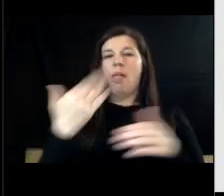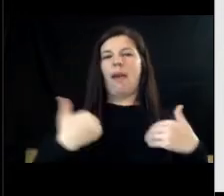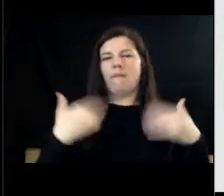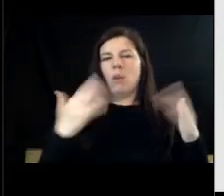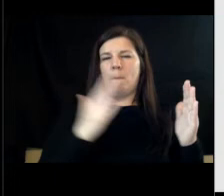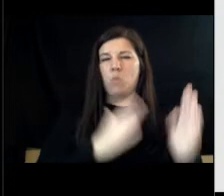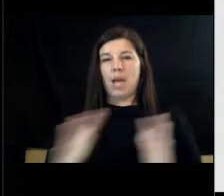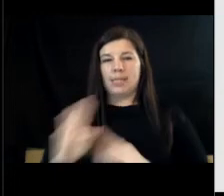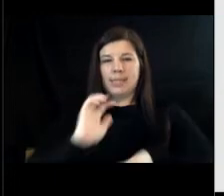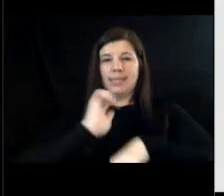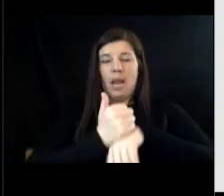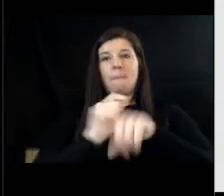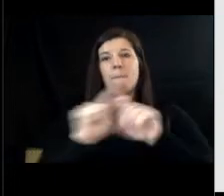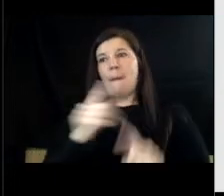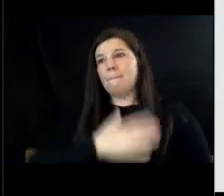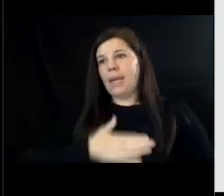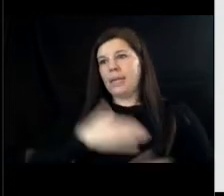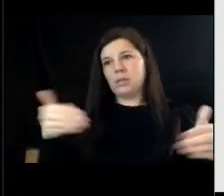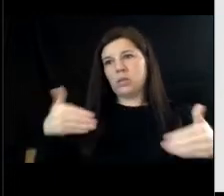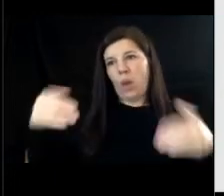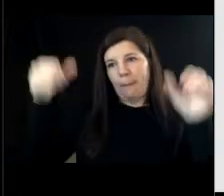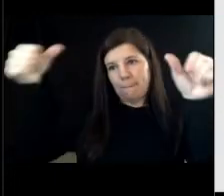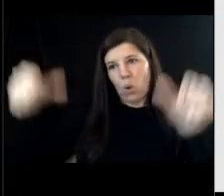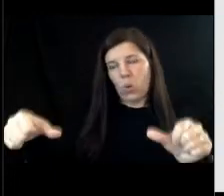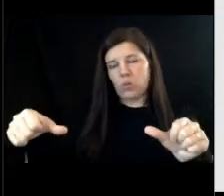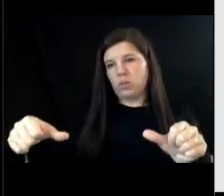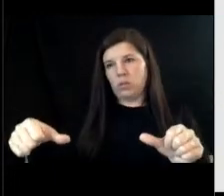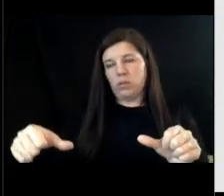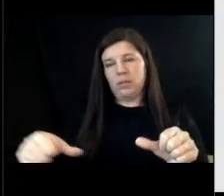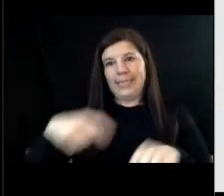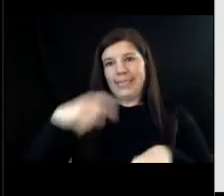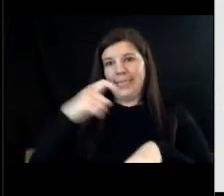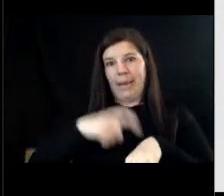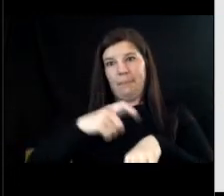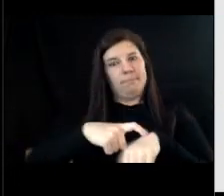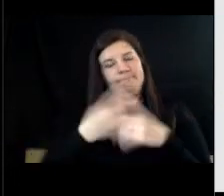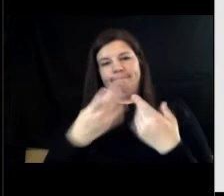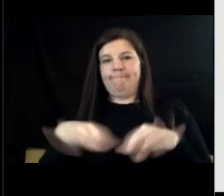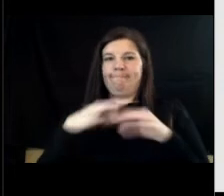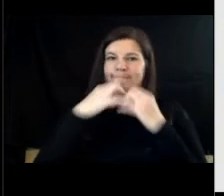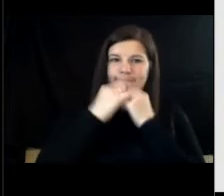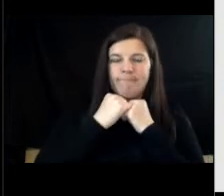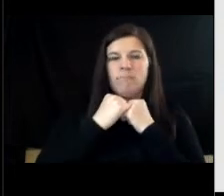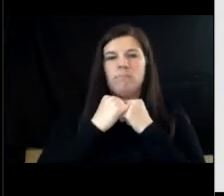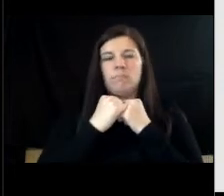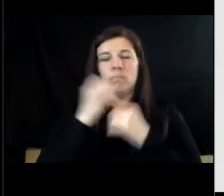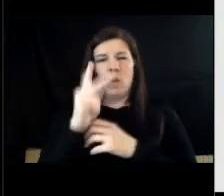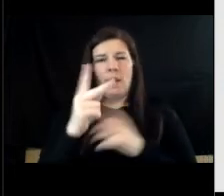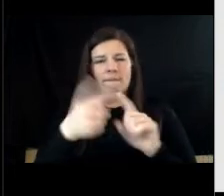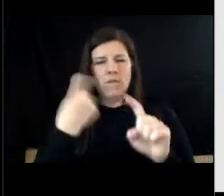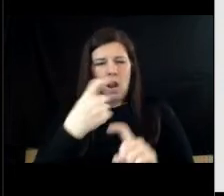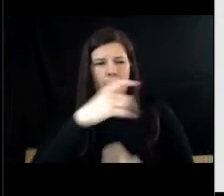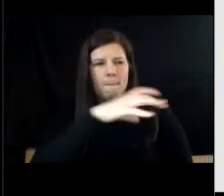get that posting out and not waste time advertising okay um let's hear it from my colleagues uh